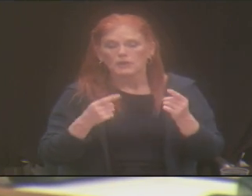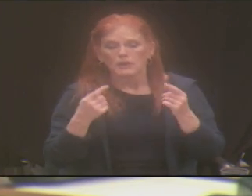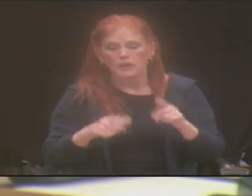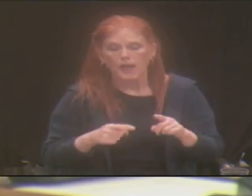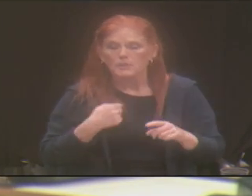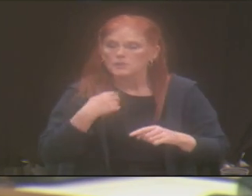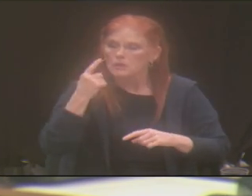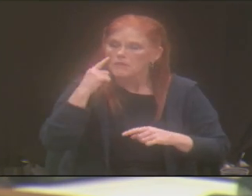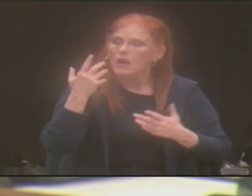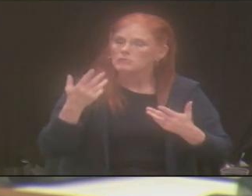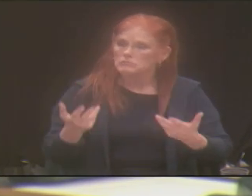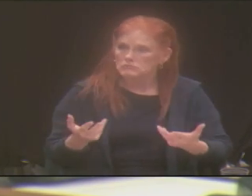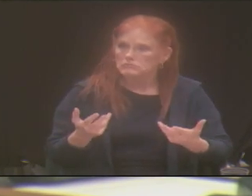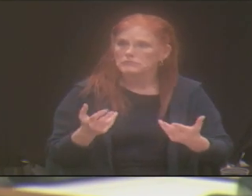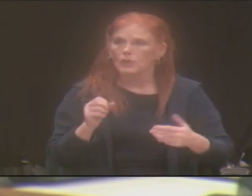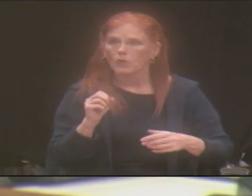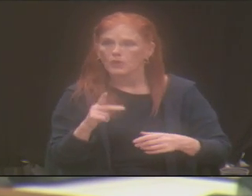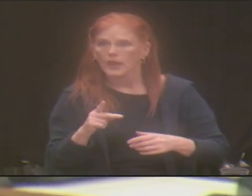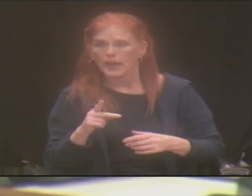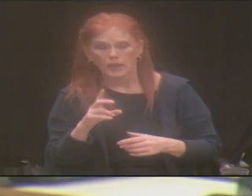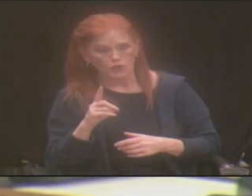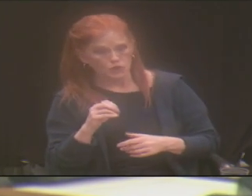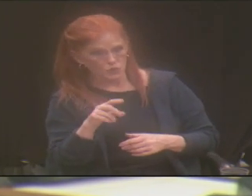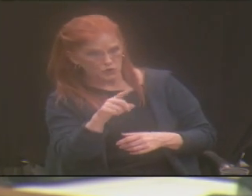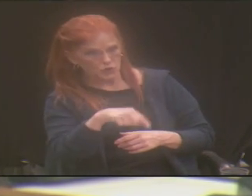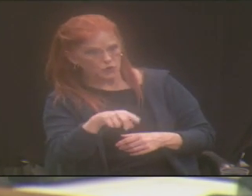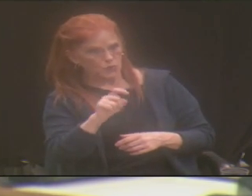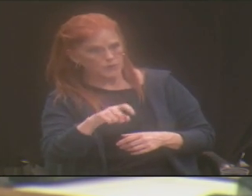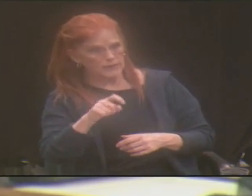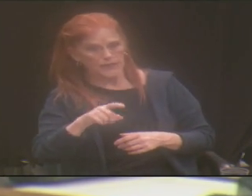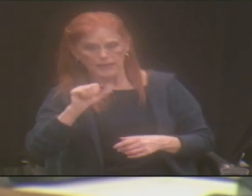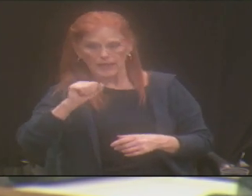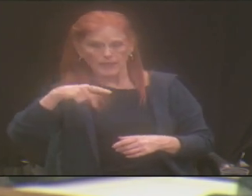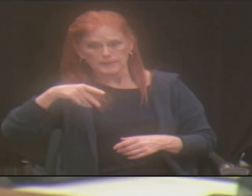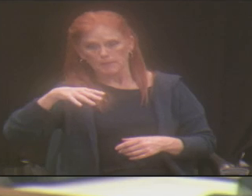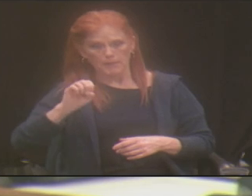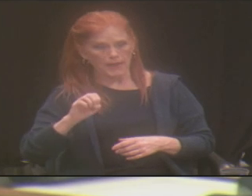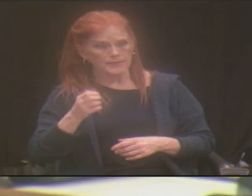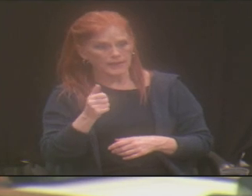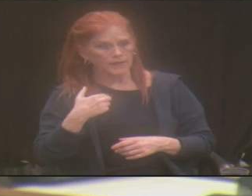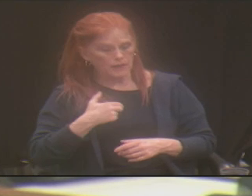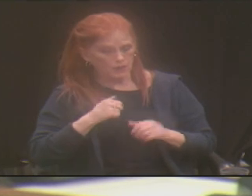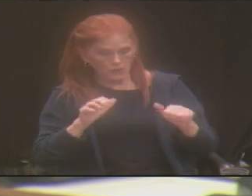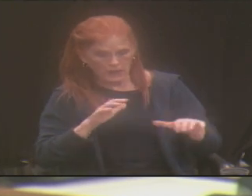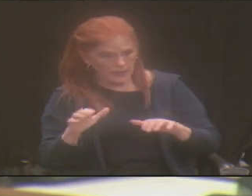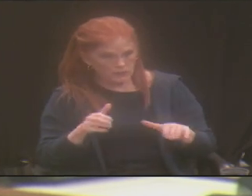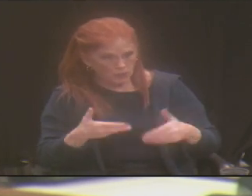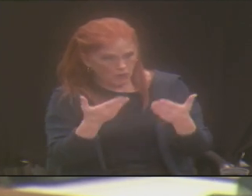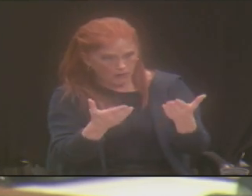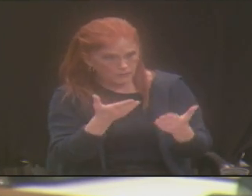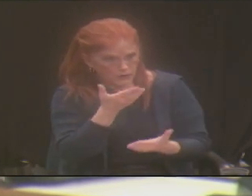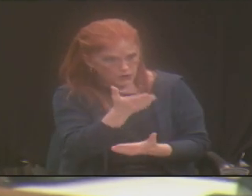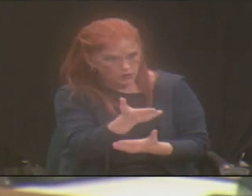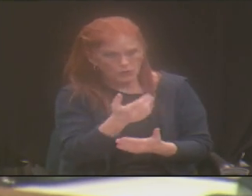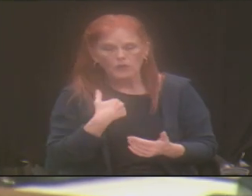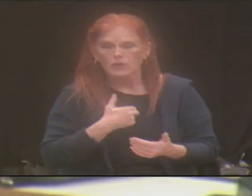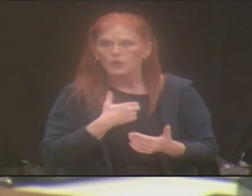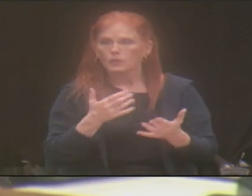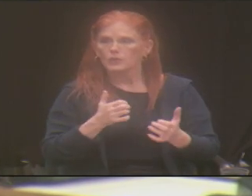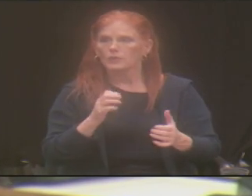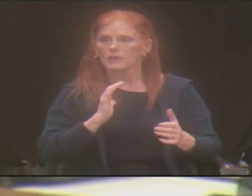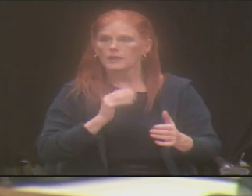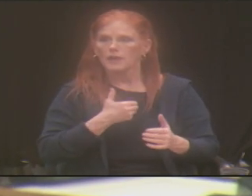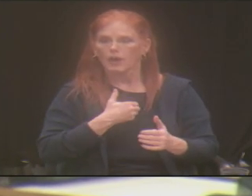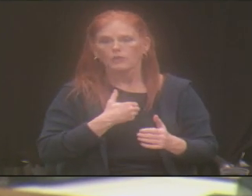said, okay, do you need a space? Is there anything that we could do? Because we wanted our individuals